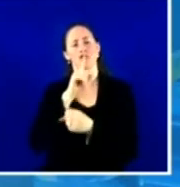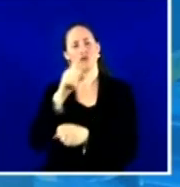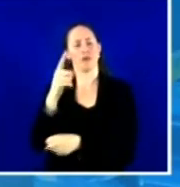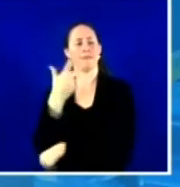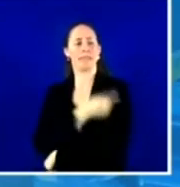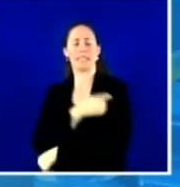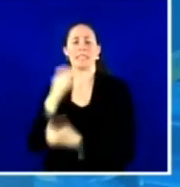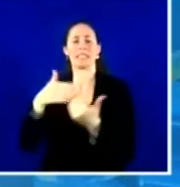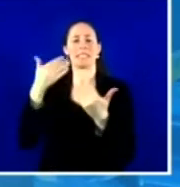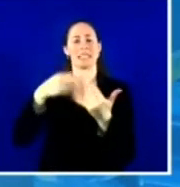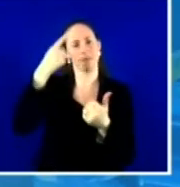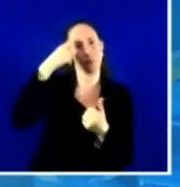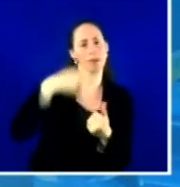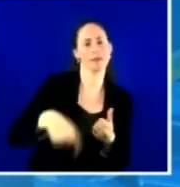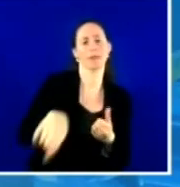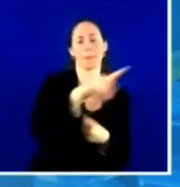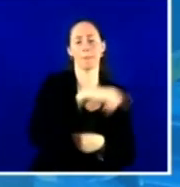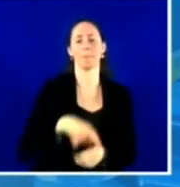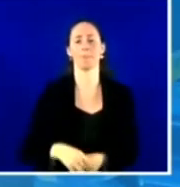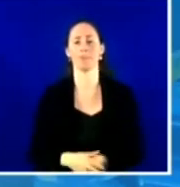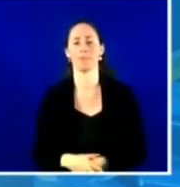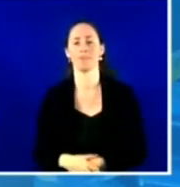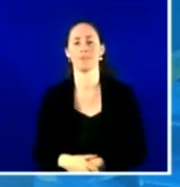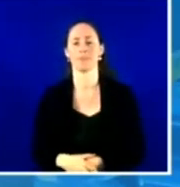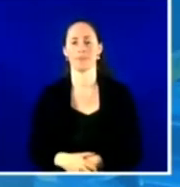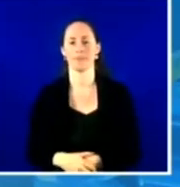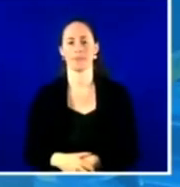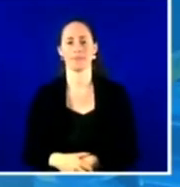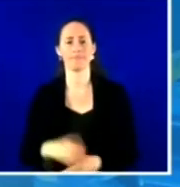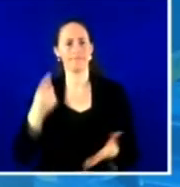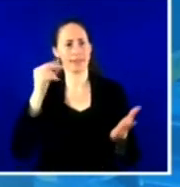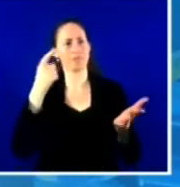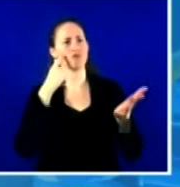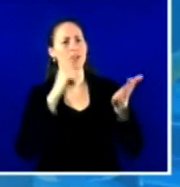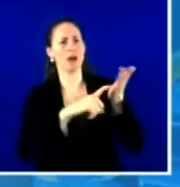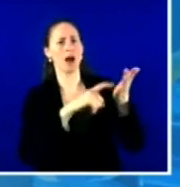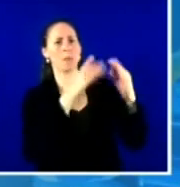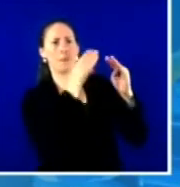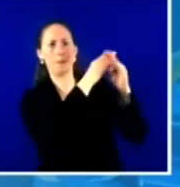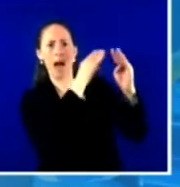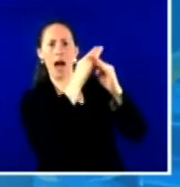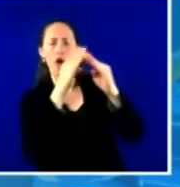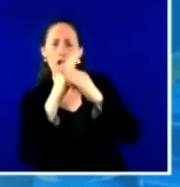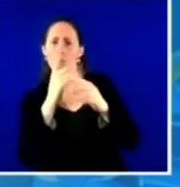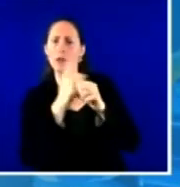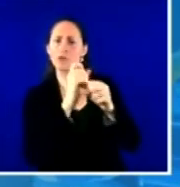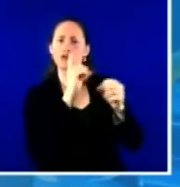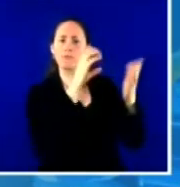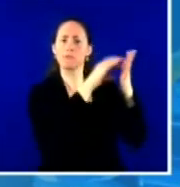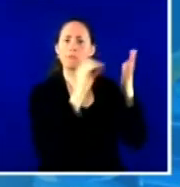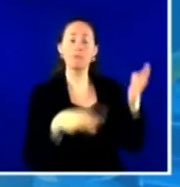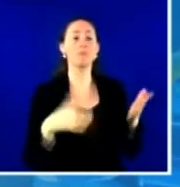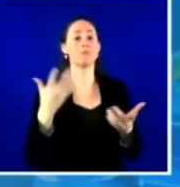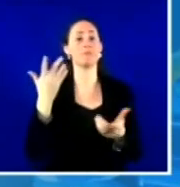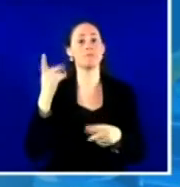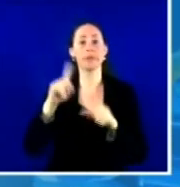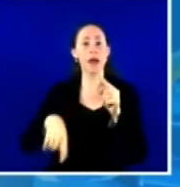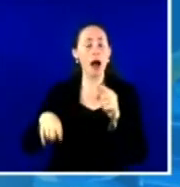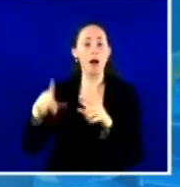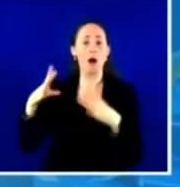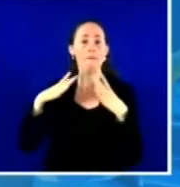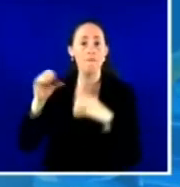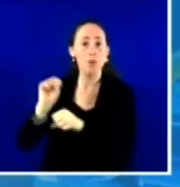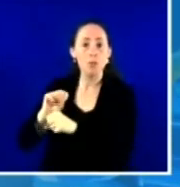all of the potential structural barriers, things like making sure there's paid time off transportation and child care, just priorities, and always